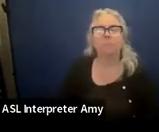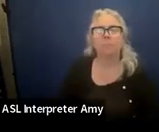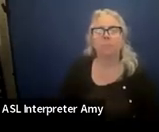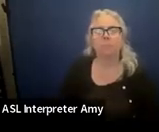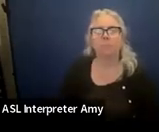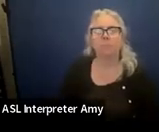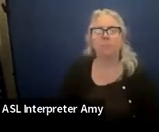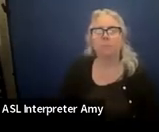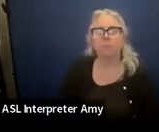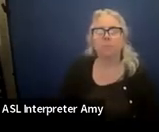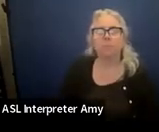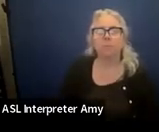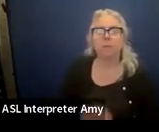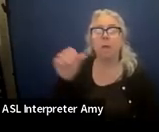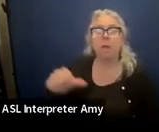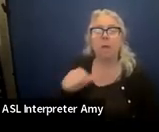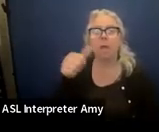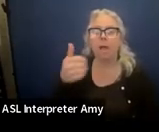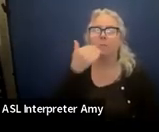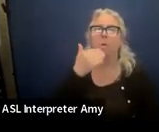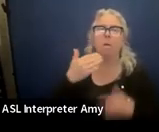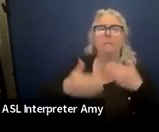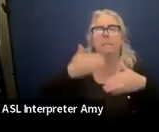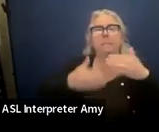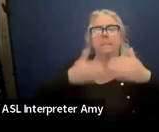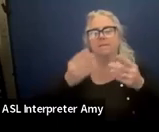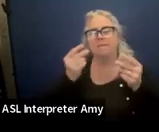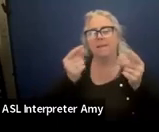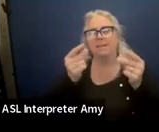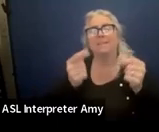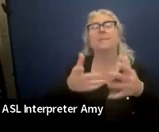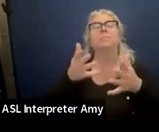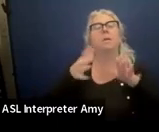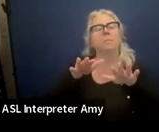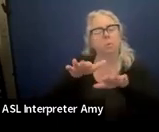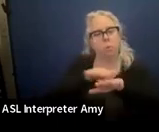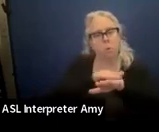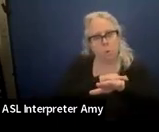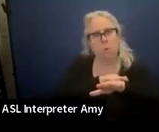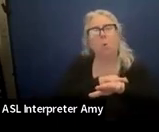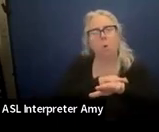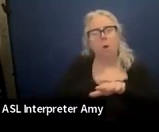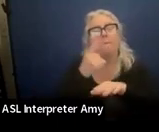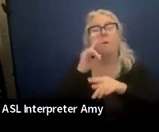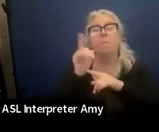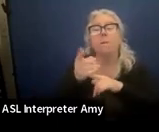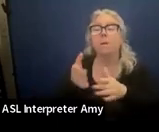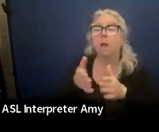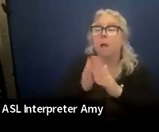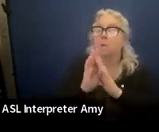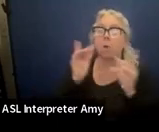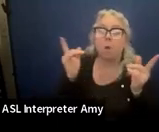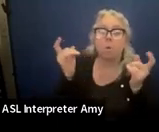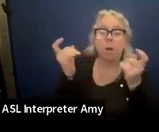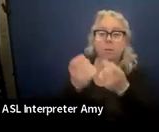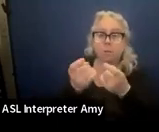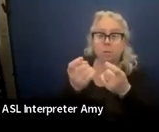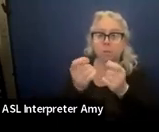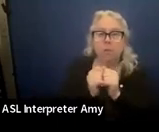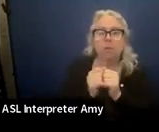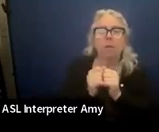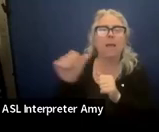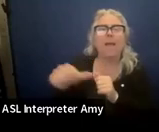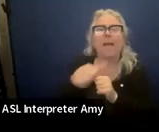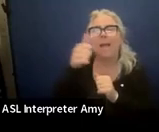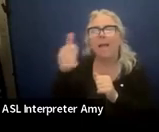All right. I know I go fast. So I'm going to just kind of slow down here for a minute and ask if there are any present level